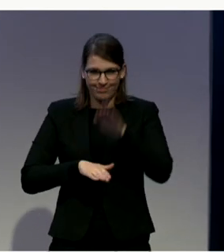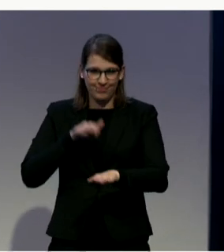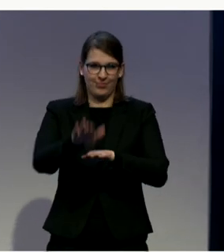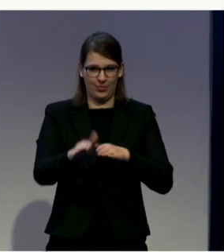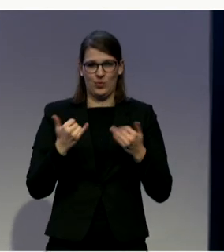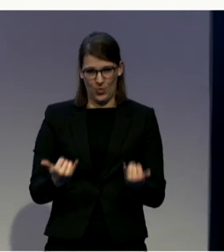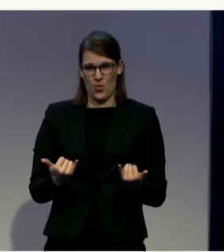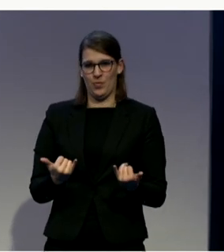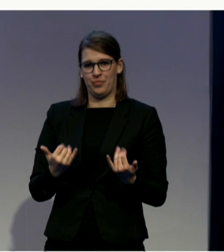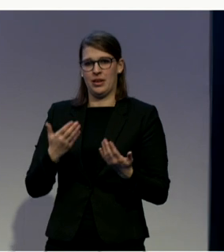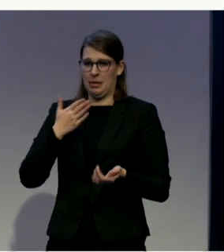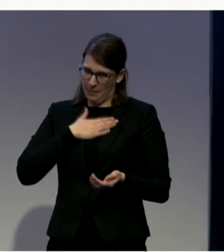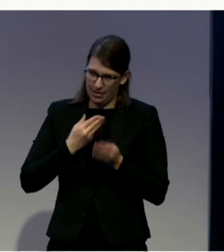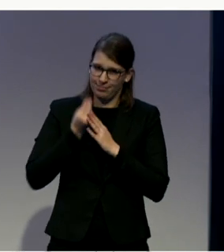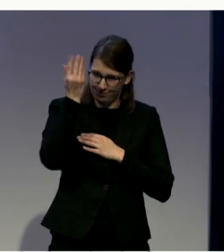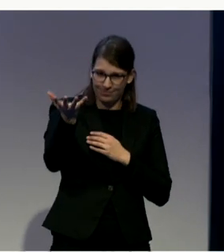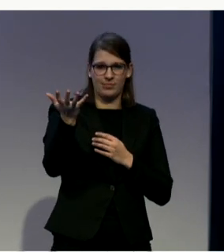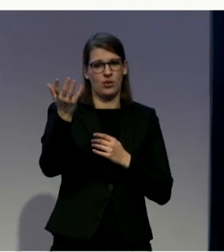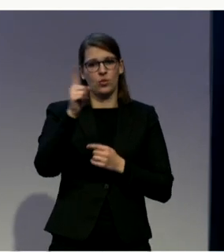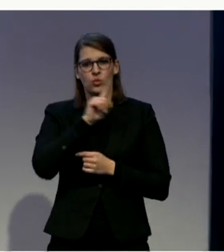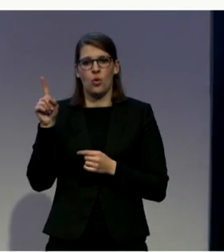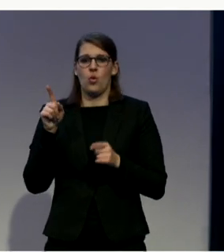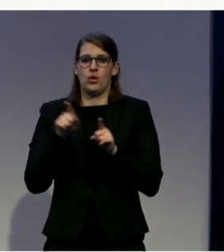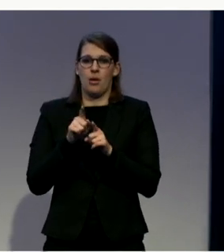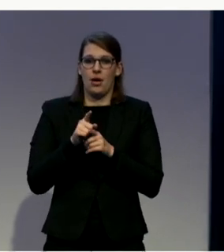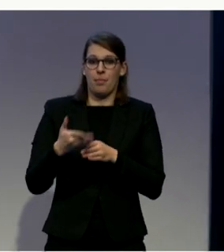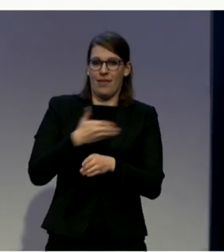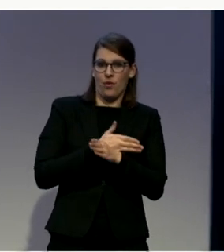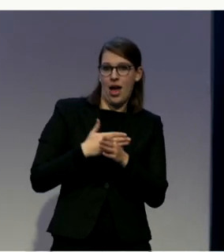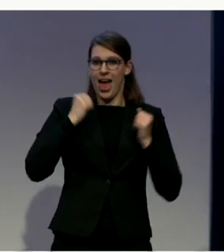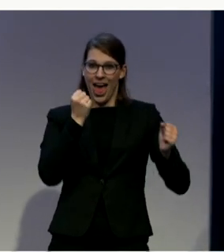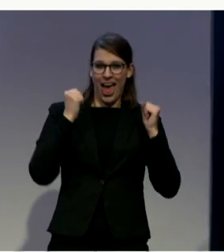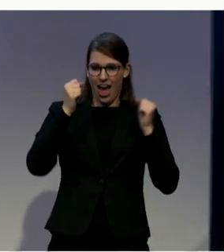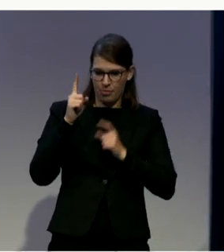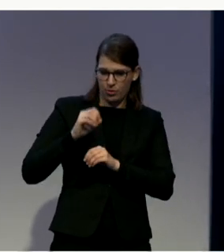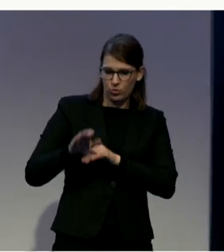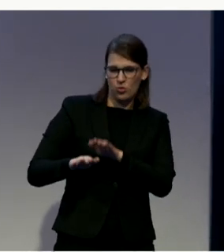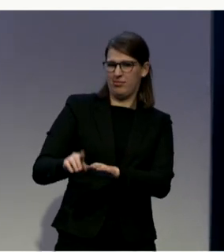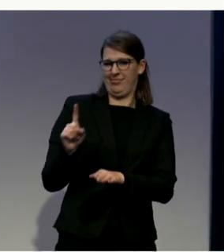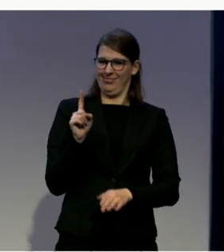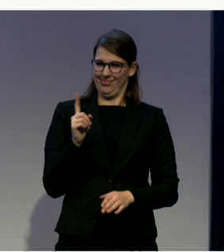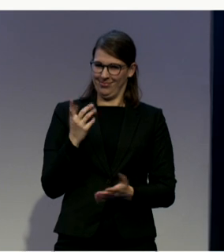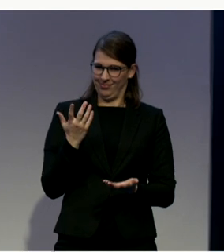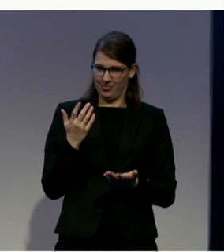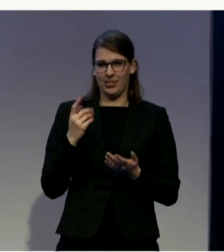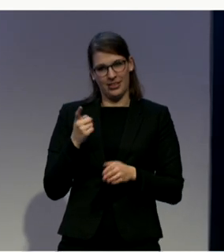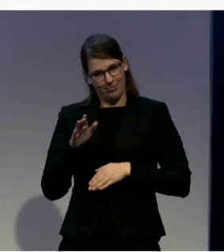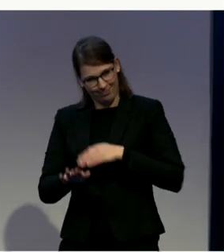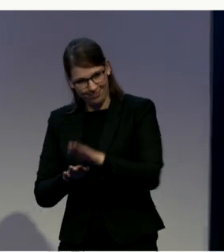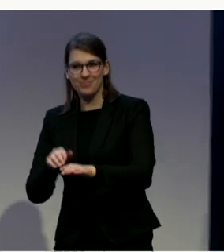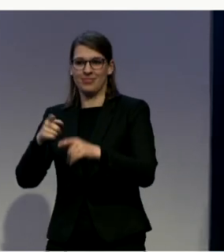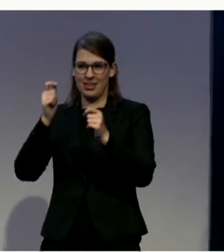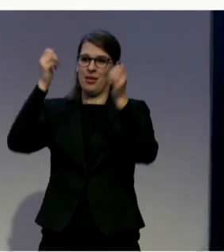advice. For me as well. Thank you very much. So a strong call to never, never,